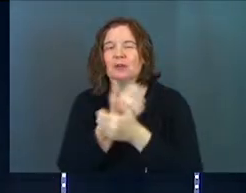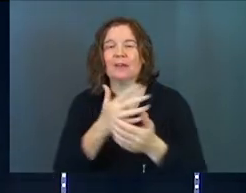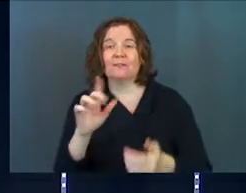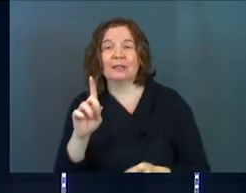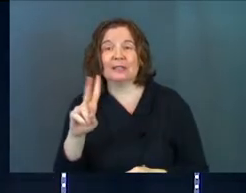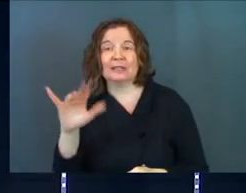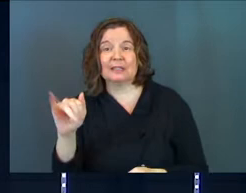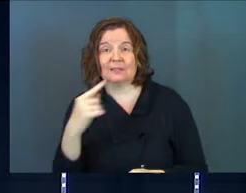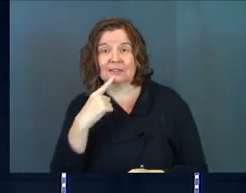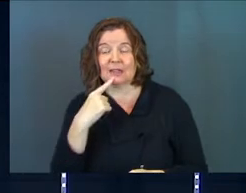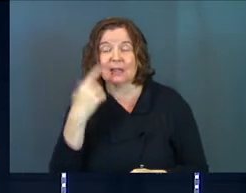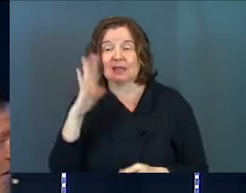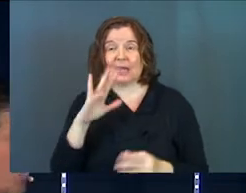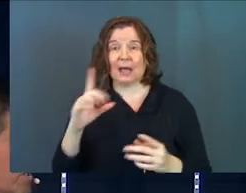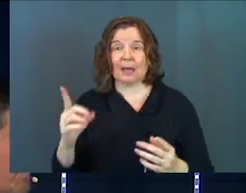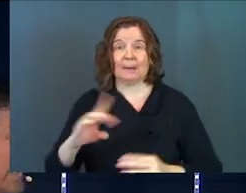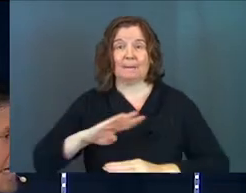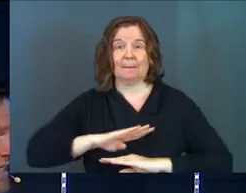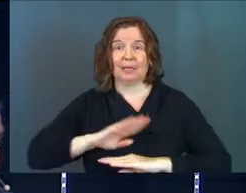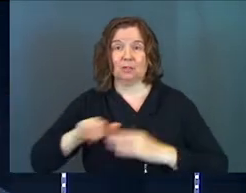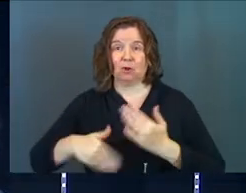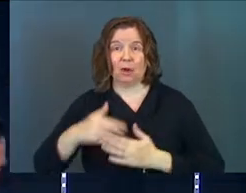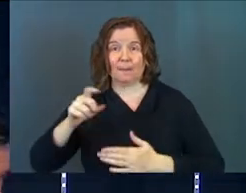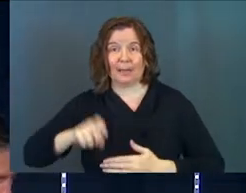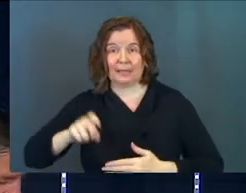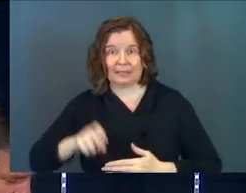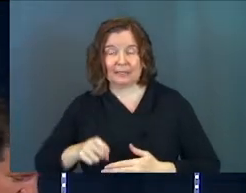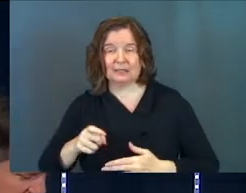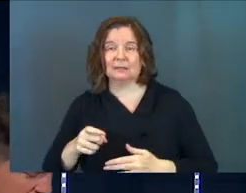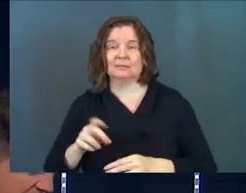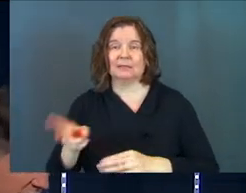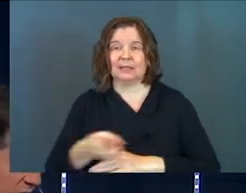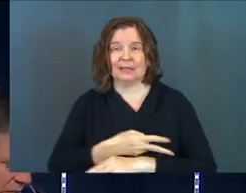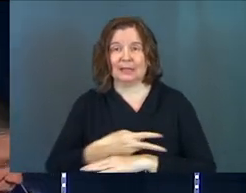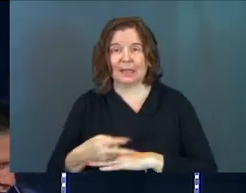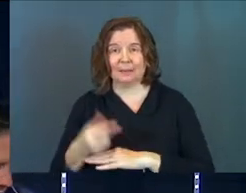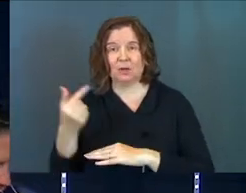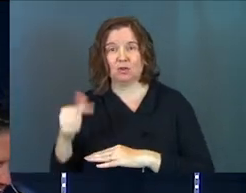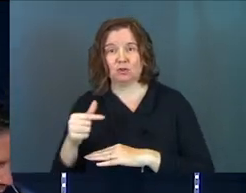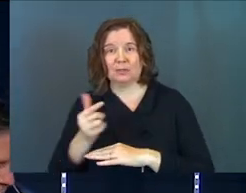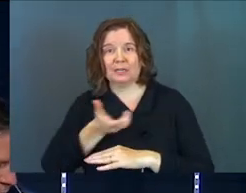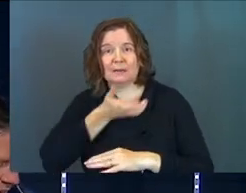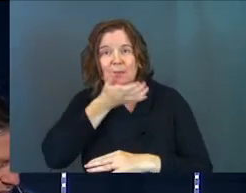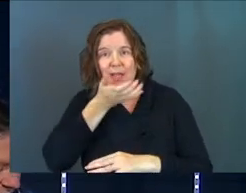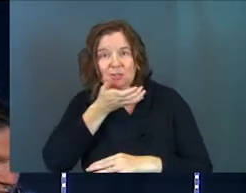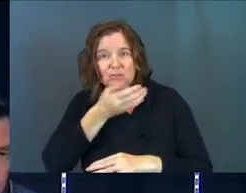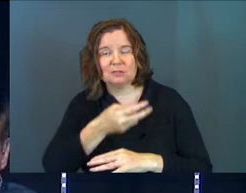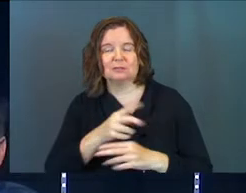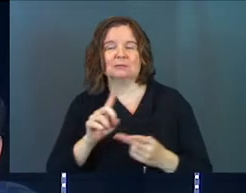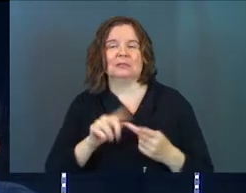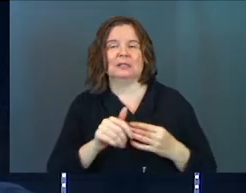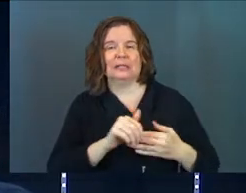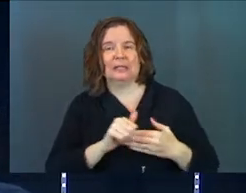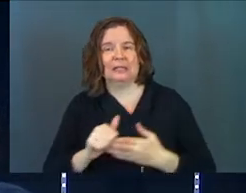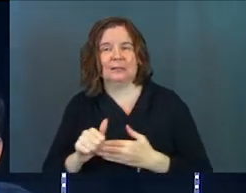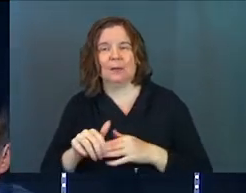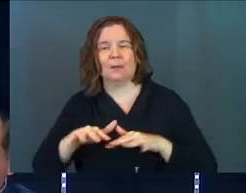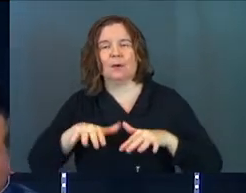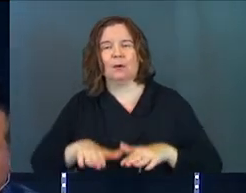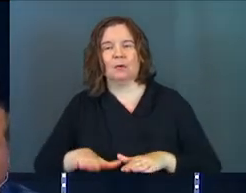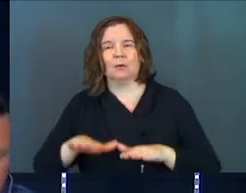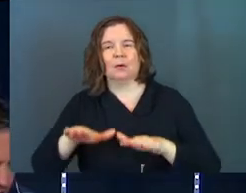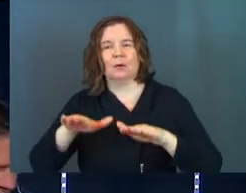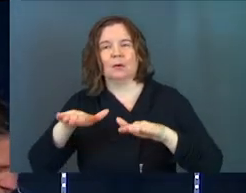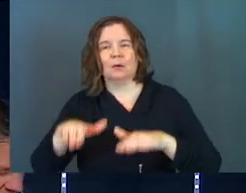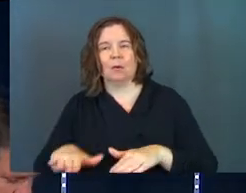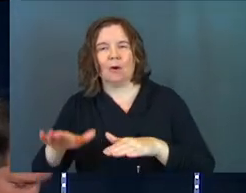saying. David is saying, God meets every one of my needs. He lays me down in green pastures. He leads me beside still waters. Do